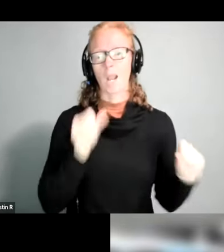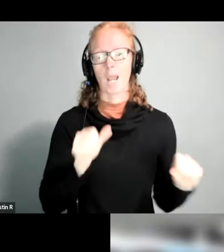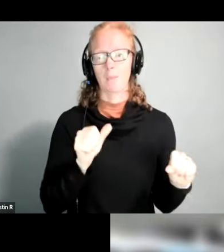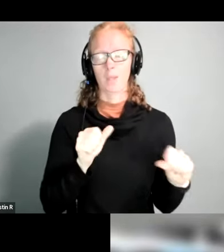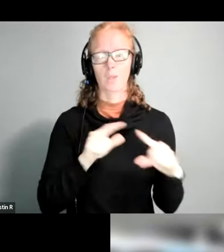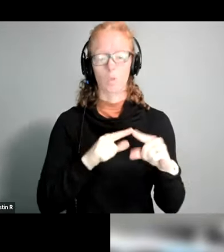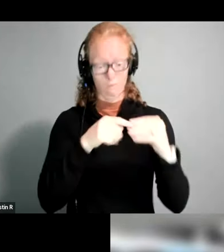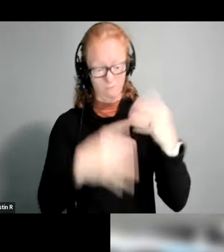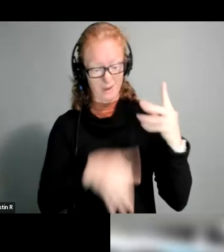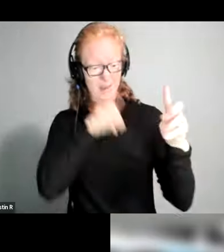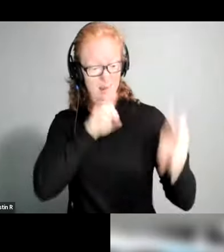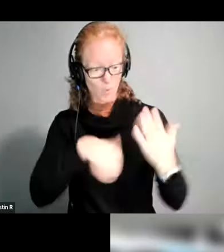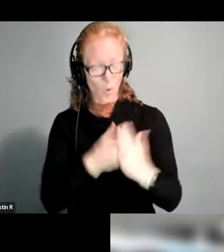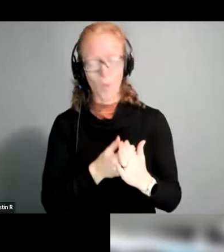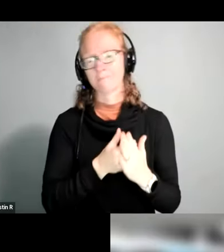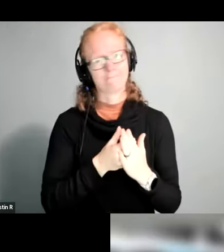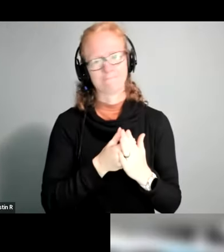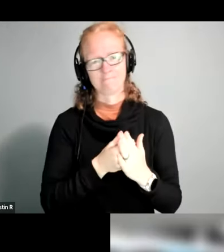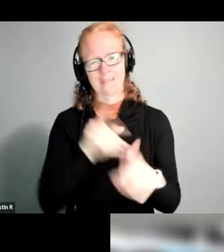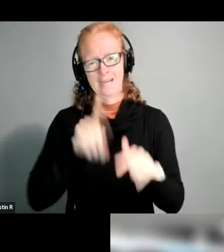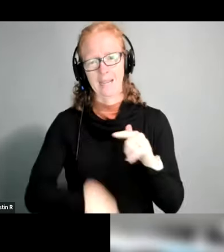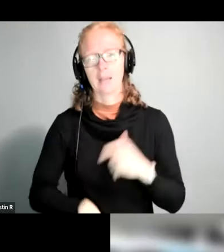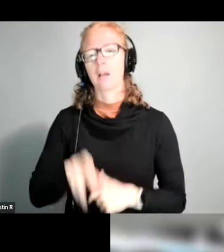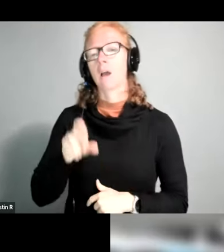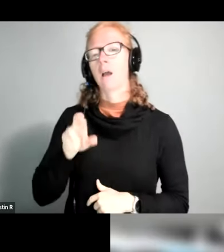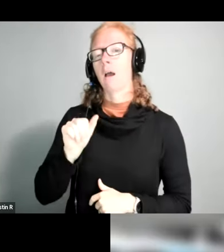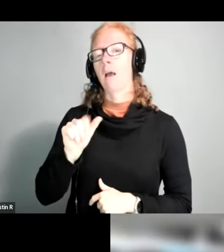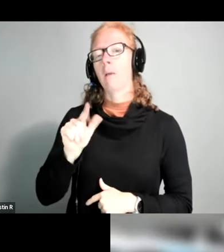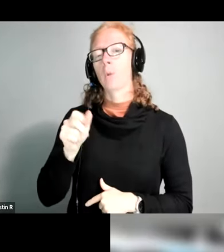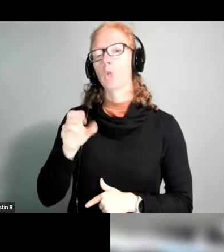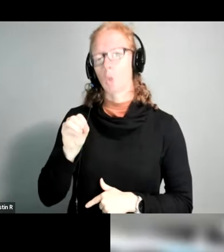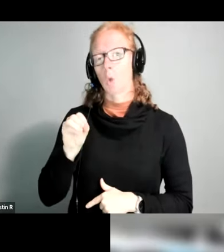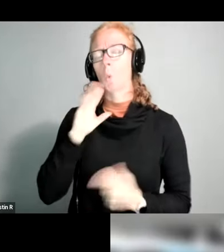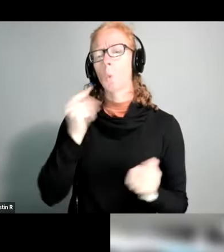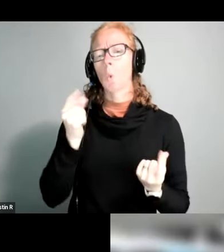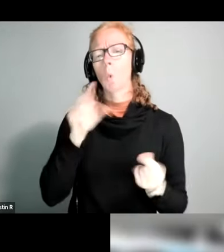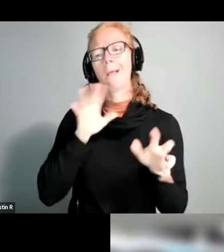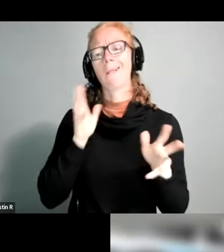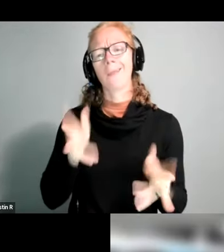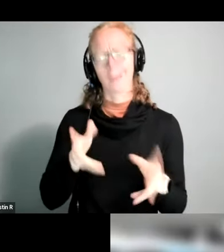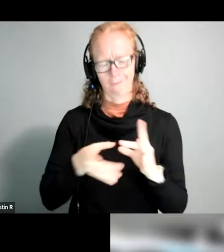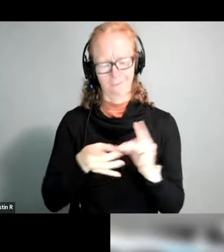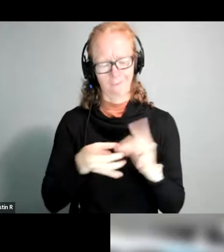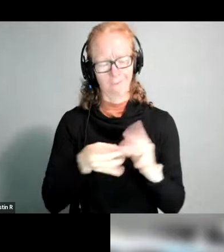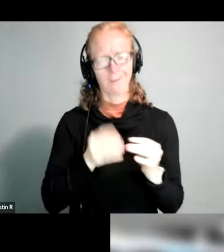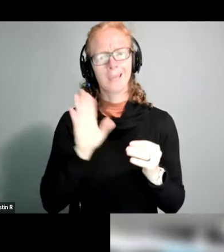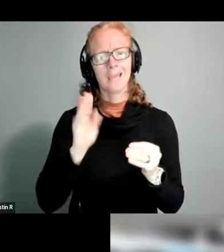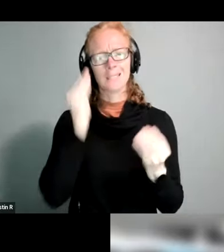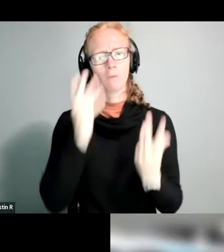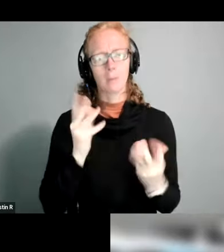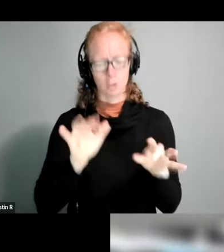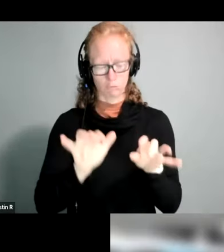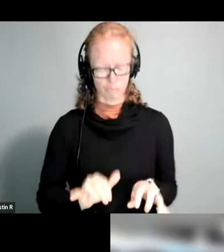unfortunately alberto will leave contact information and if you need additional information about the omni program